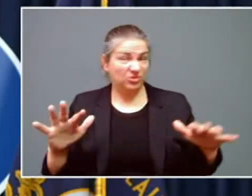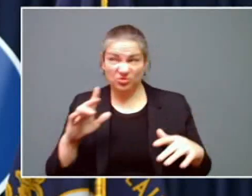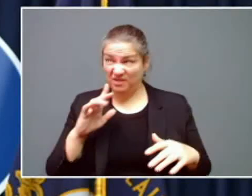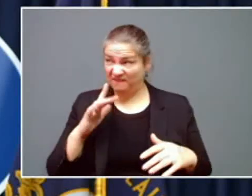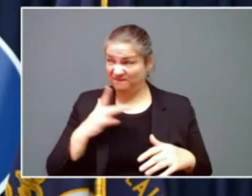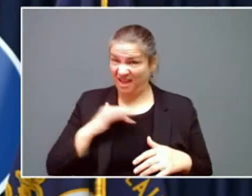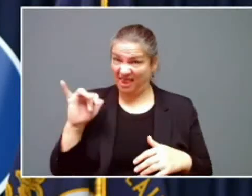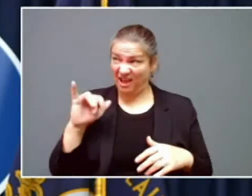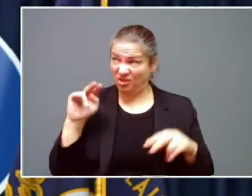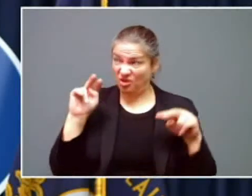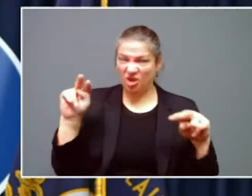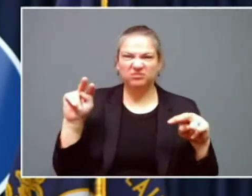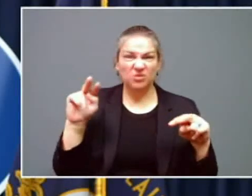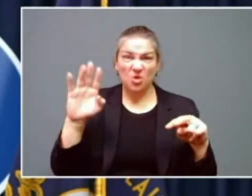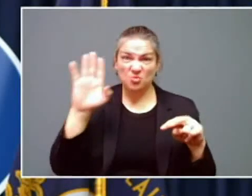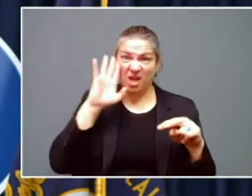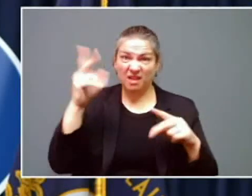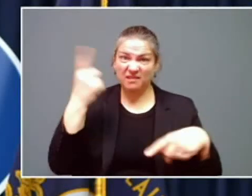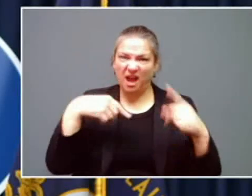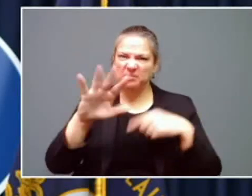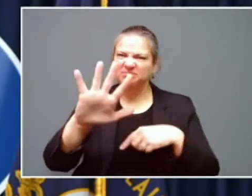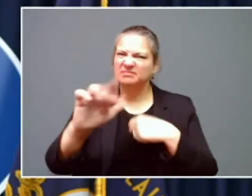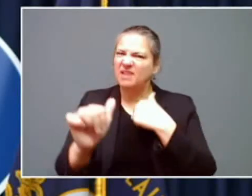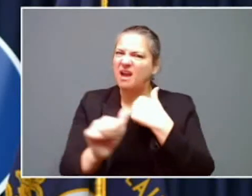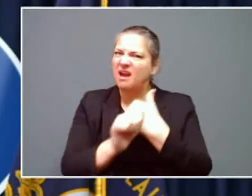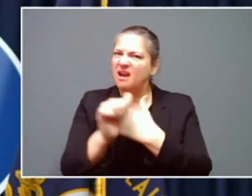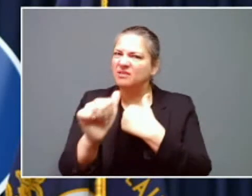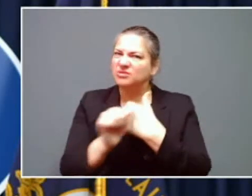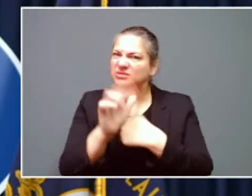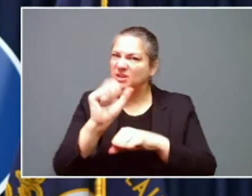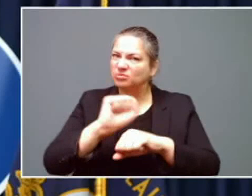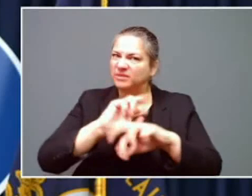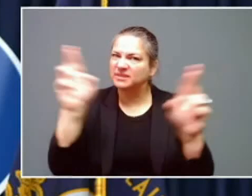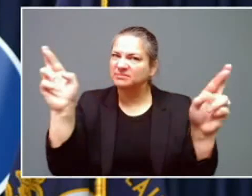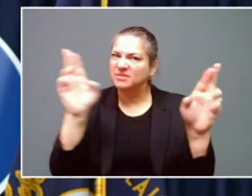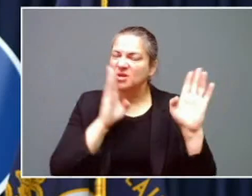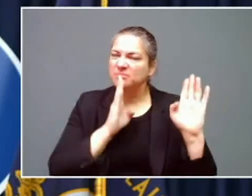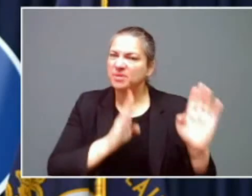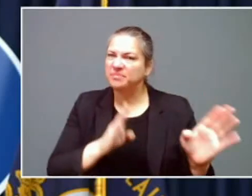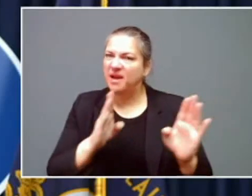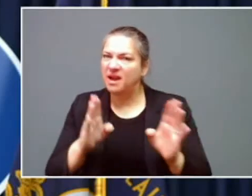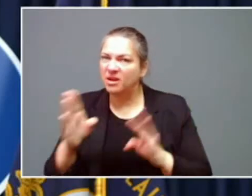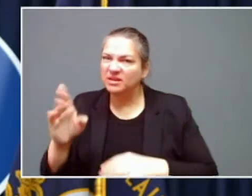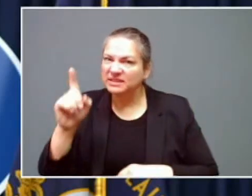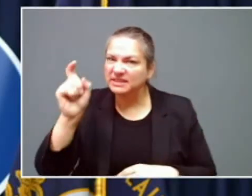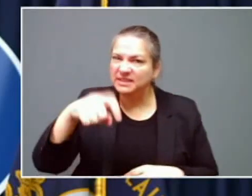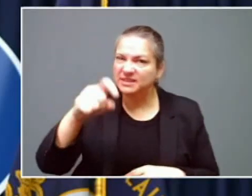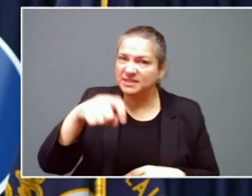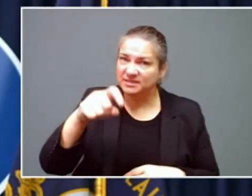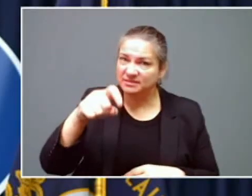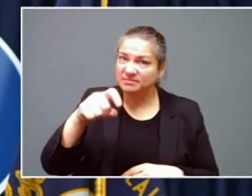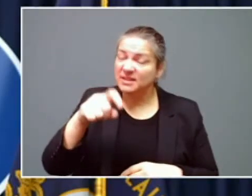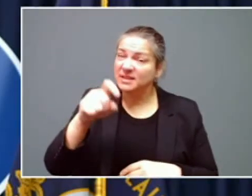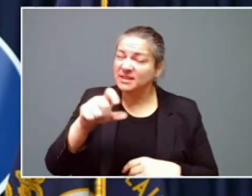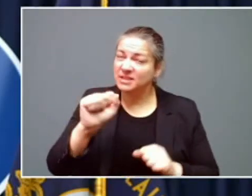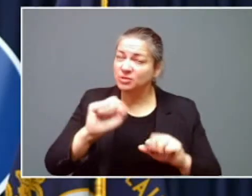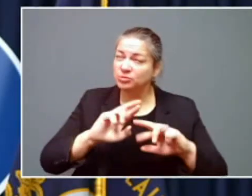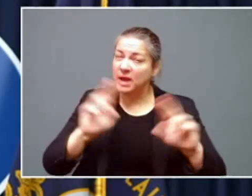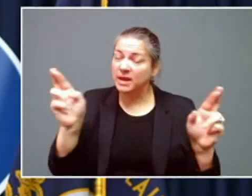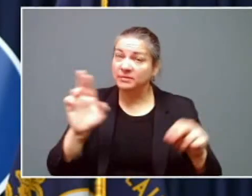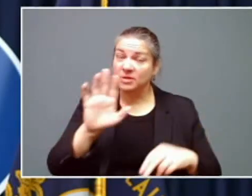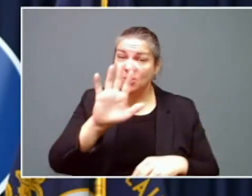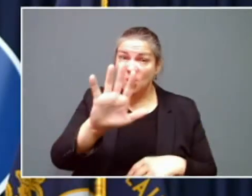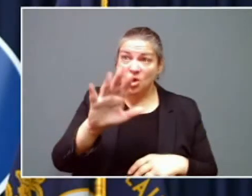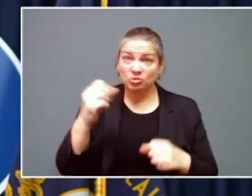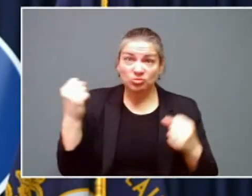dangerous. People need to be prepared and need to be prepared, especially to stay off the roads tomorrow